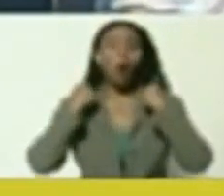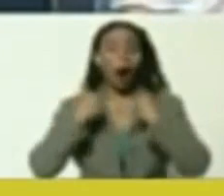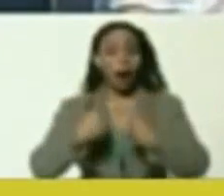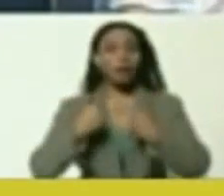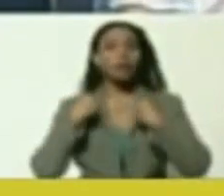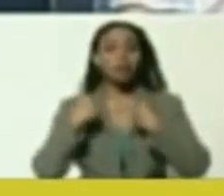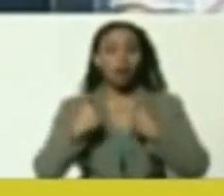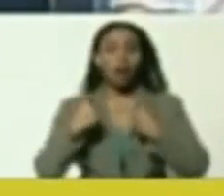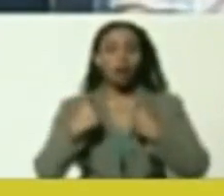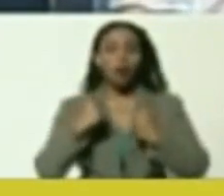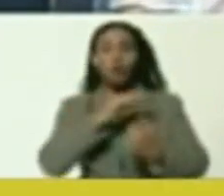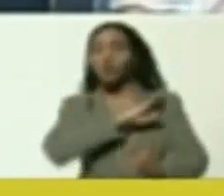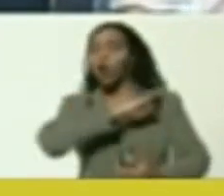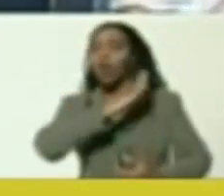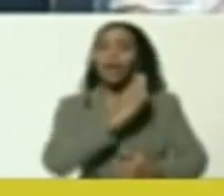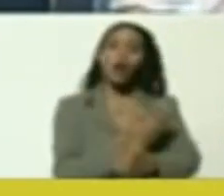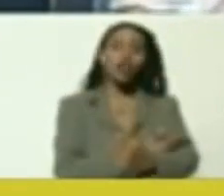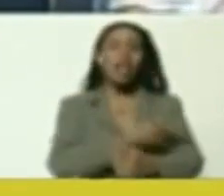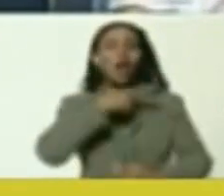Russia,